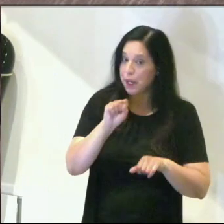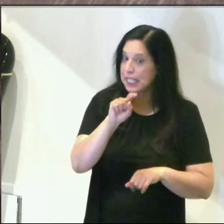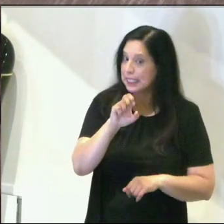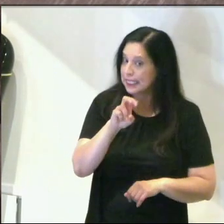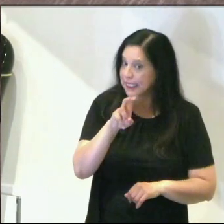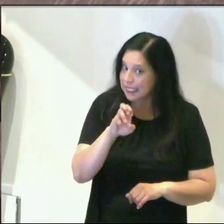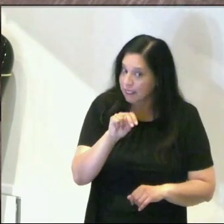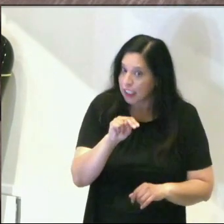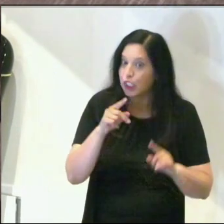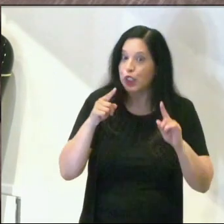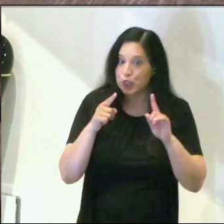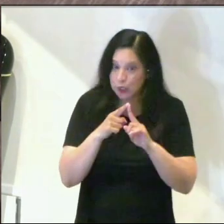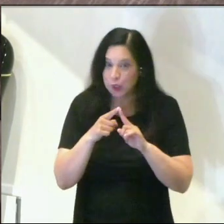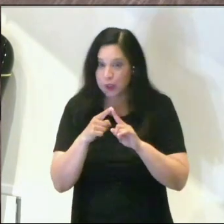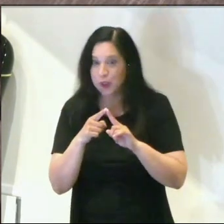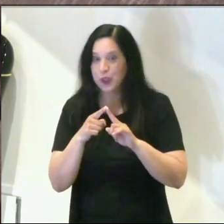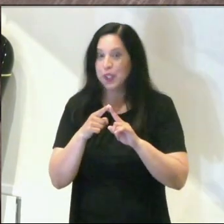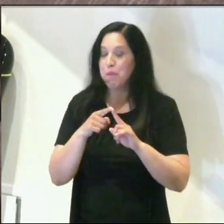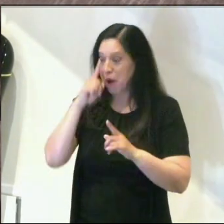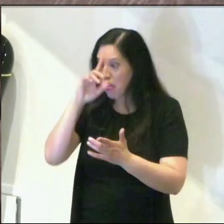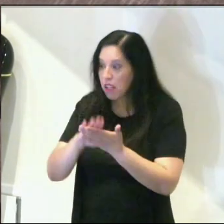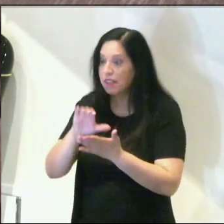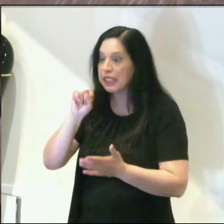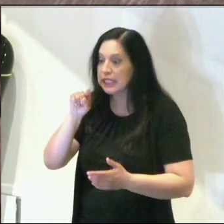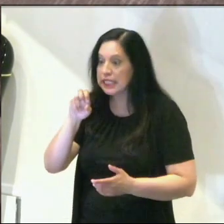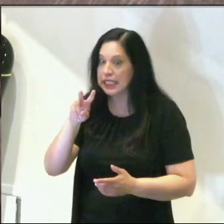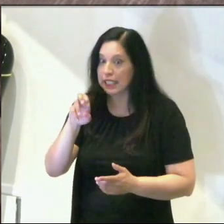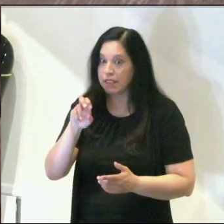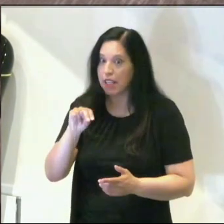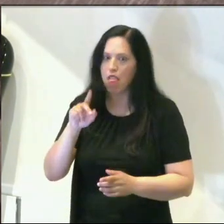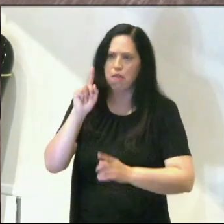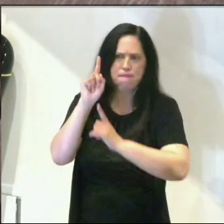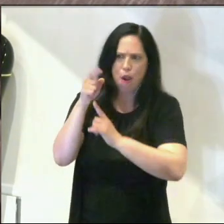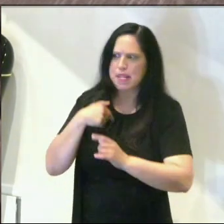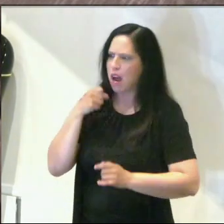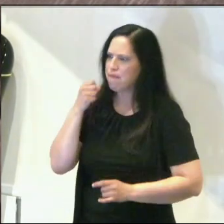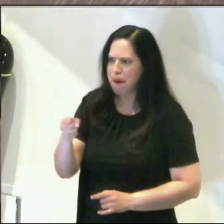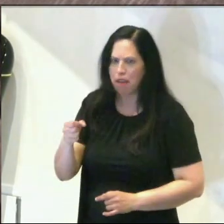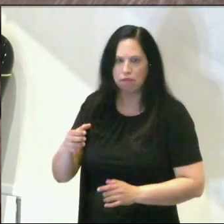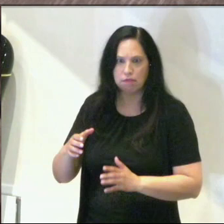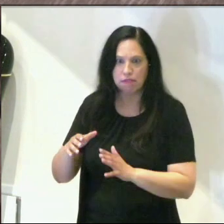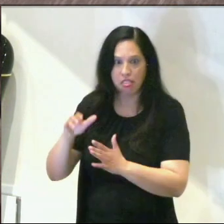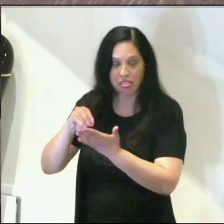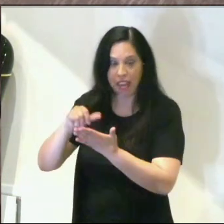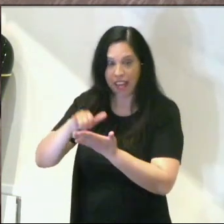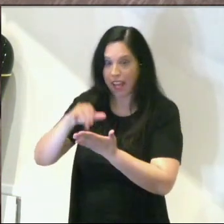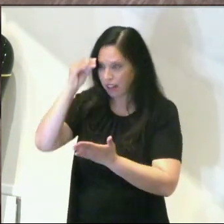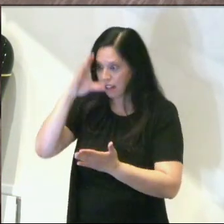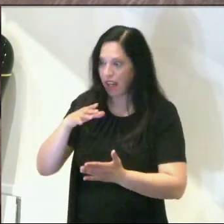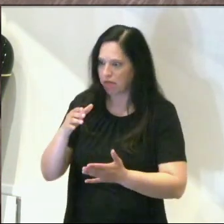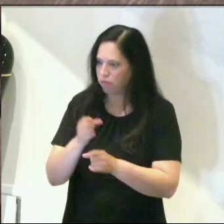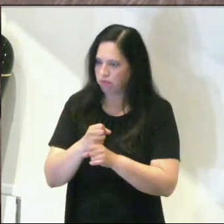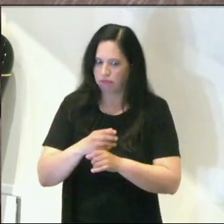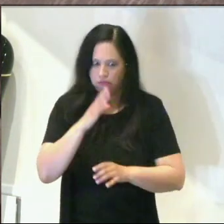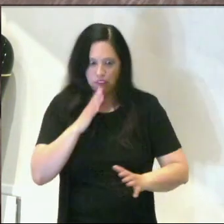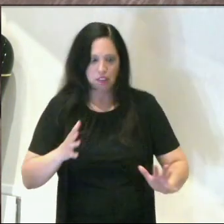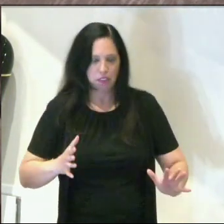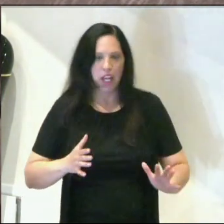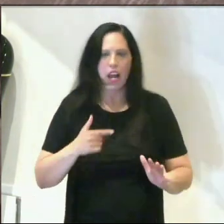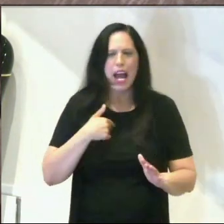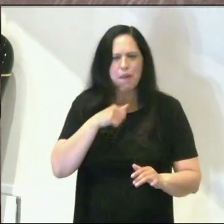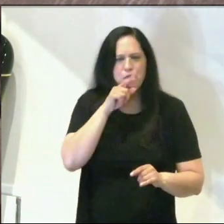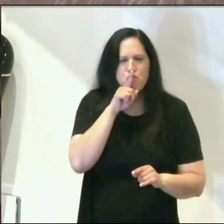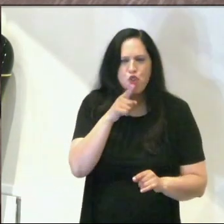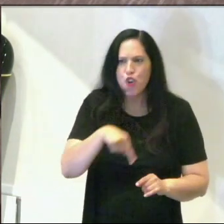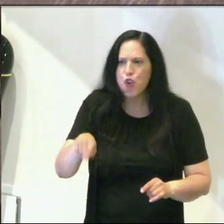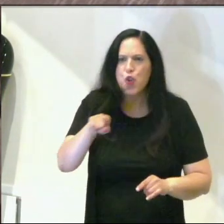seconds as soon as I jacked that Secret Service guy in his chest, and he set me straight. I'm sure each of you can recall an experience in your